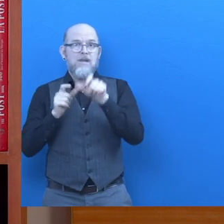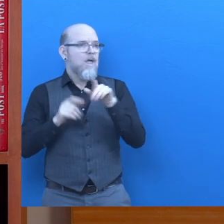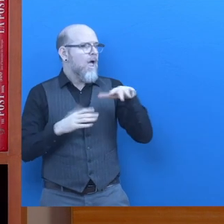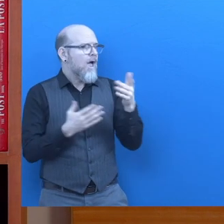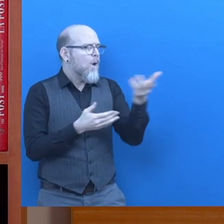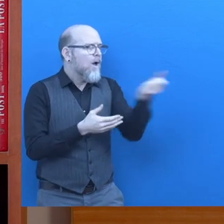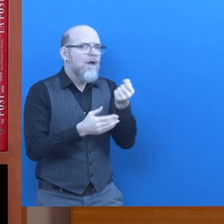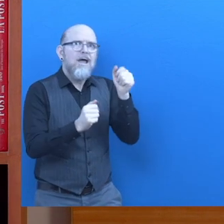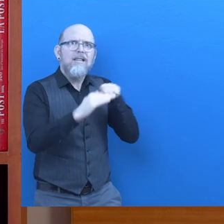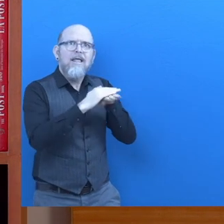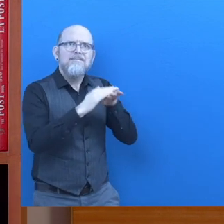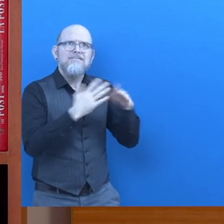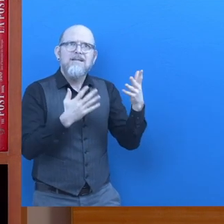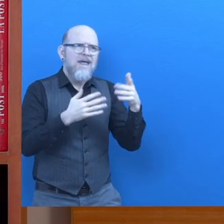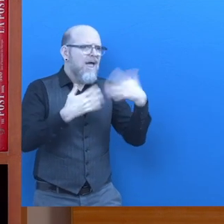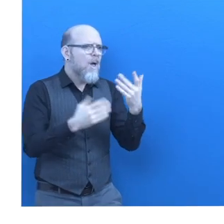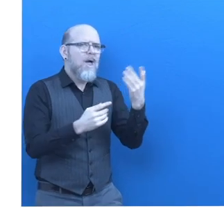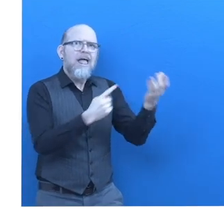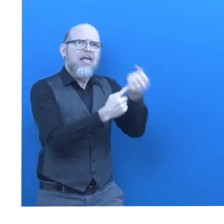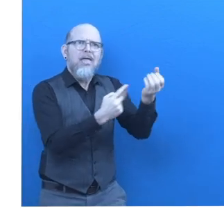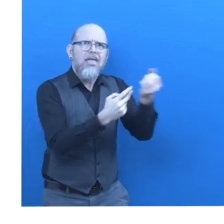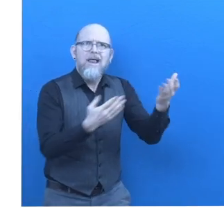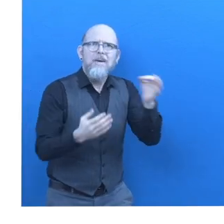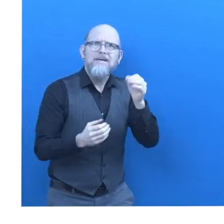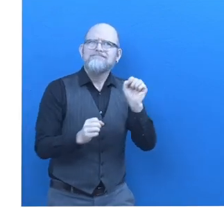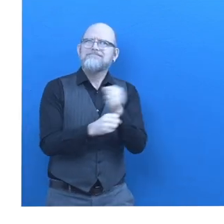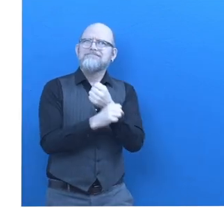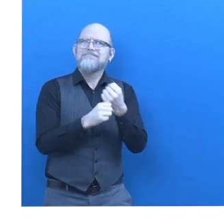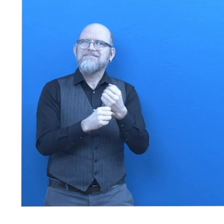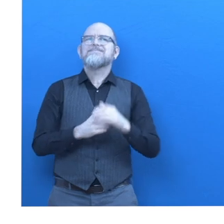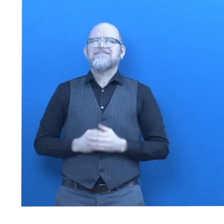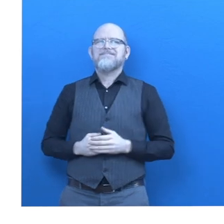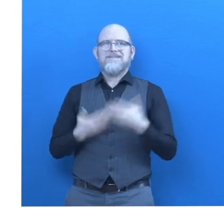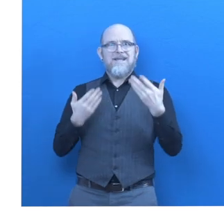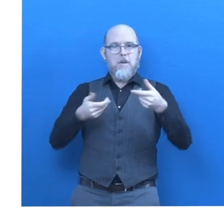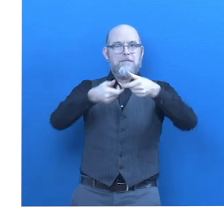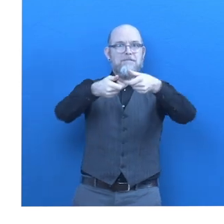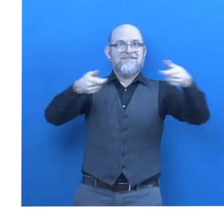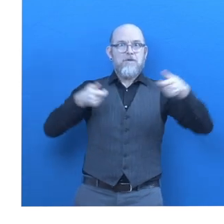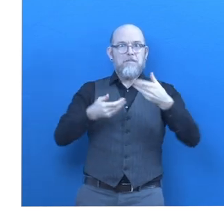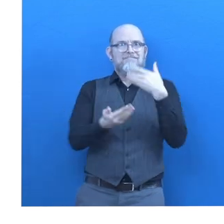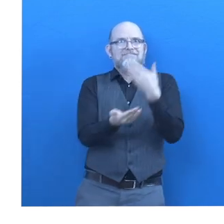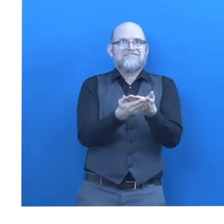drive usage on both sides what is next for tcs access infinity